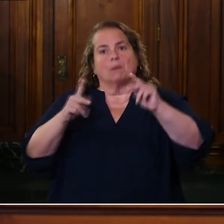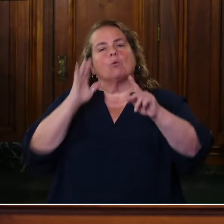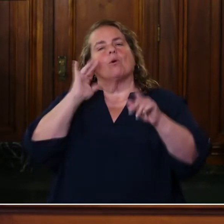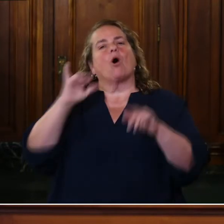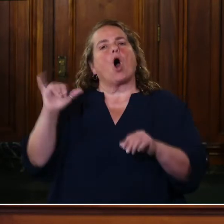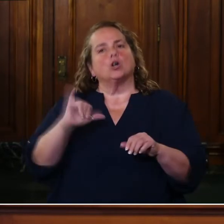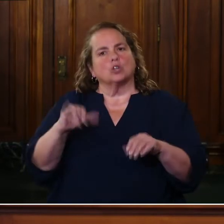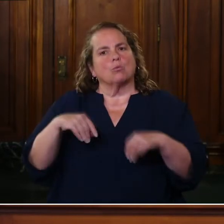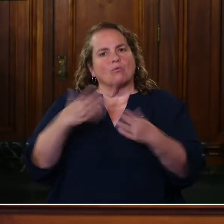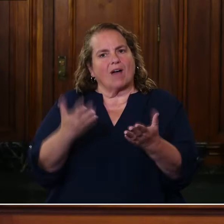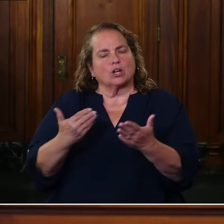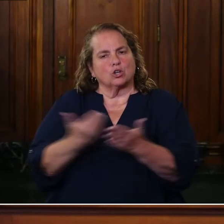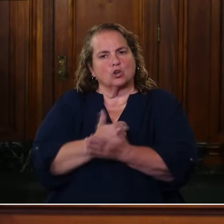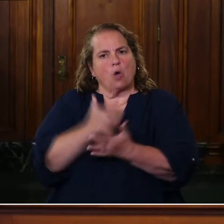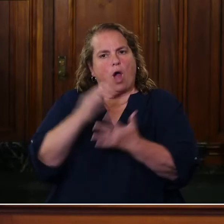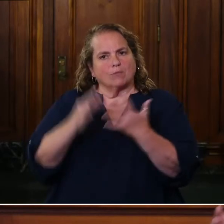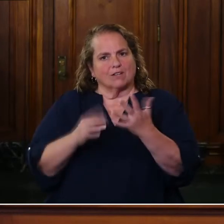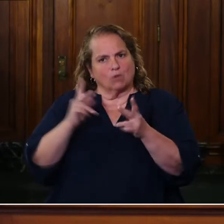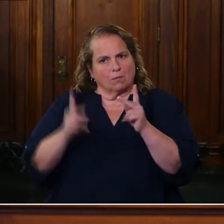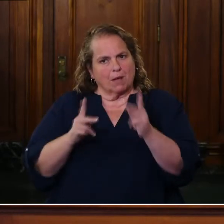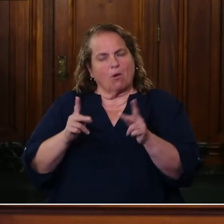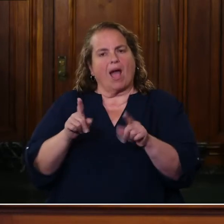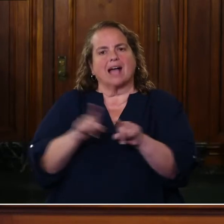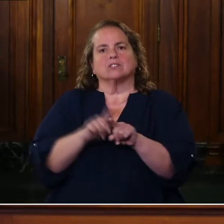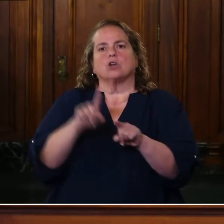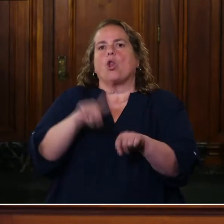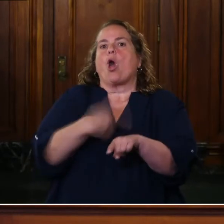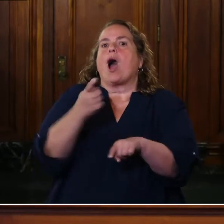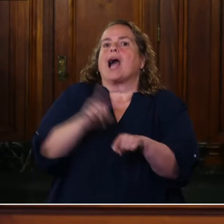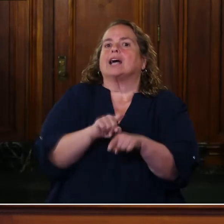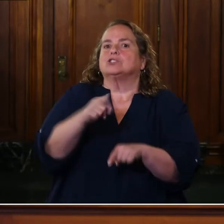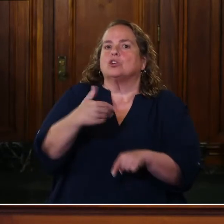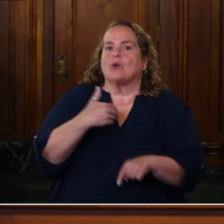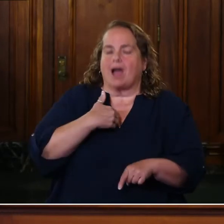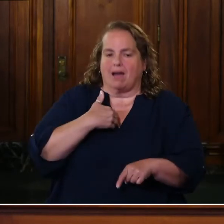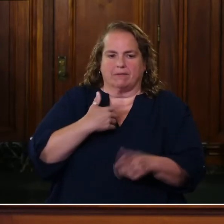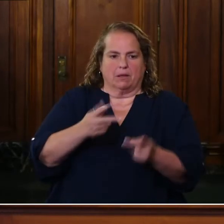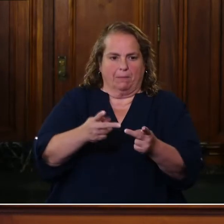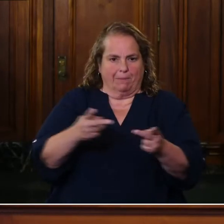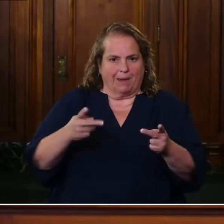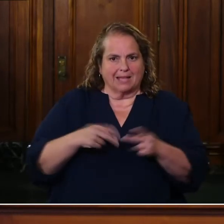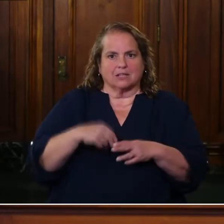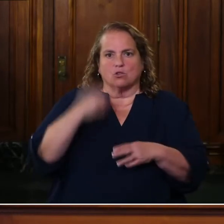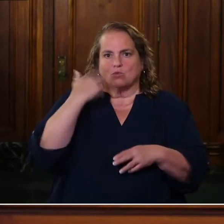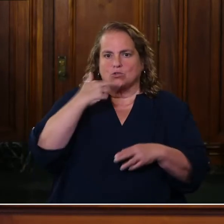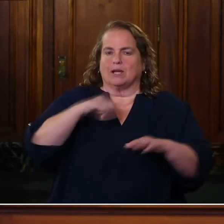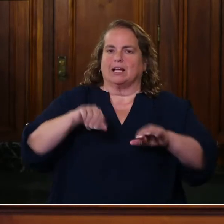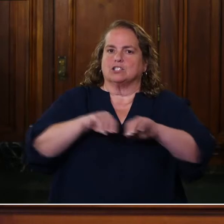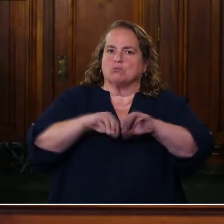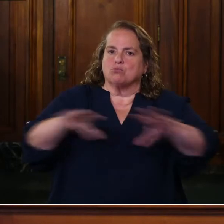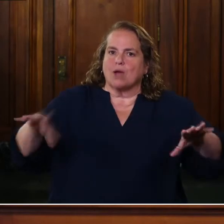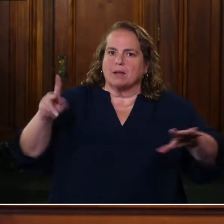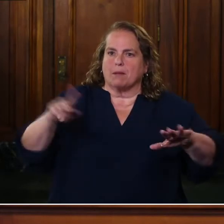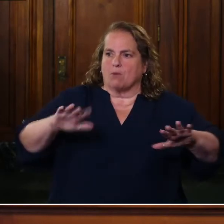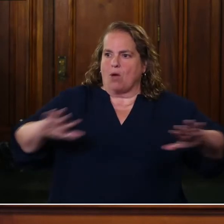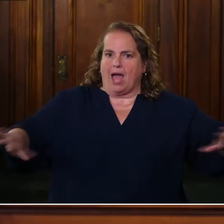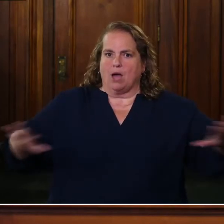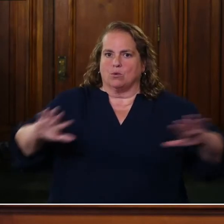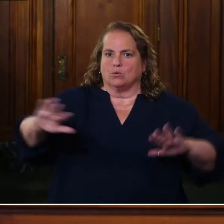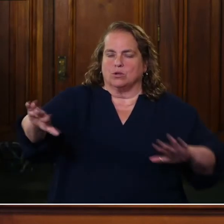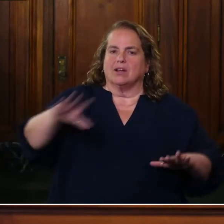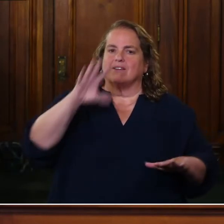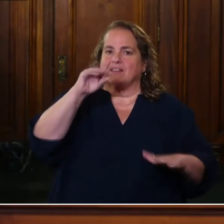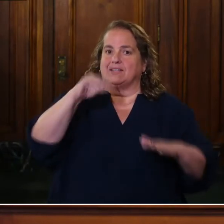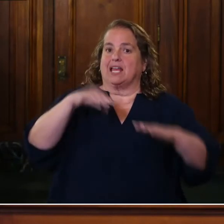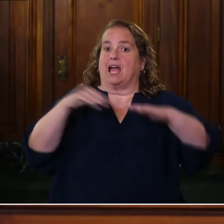folks to where, as long as you have the space in the restaurant, it can spread people out. Once we have the 50 and under guidelines,